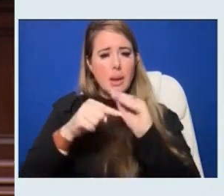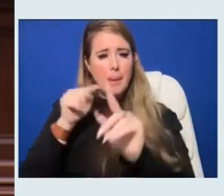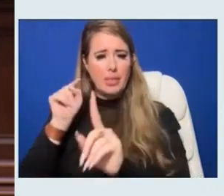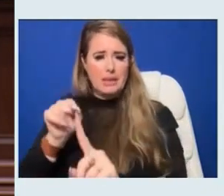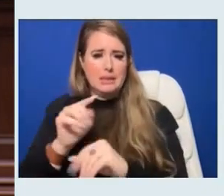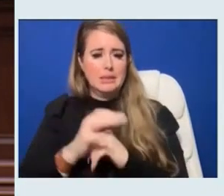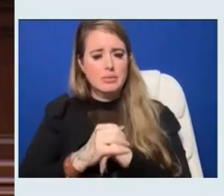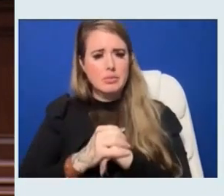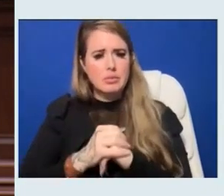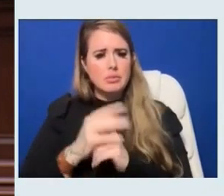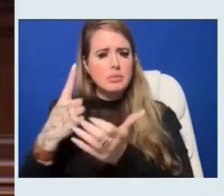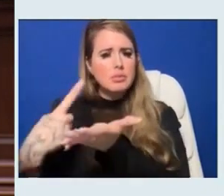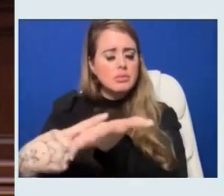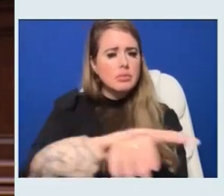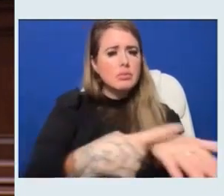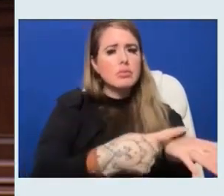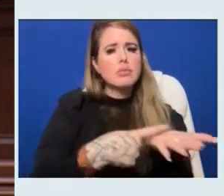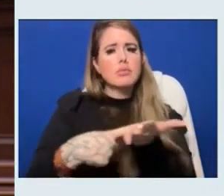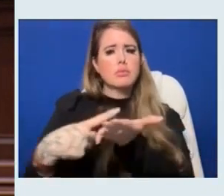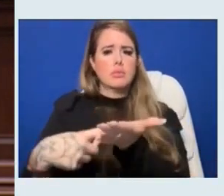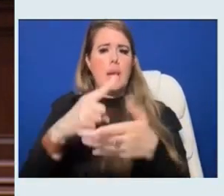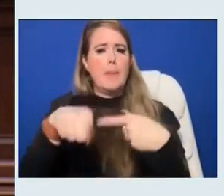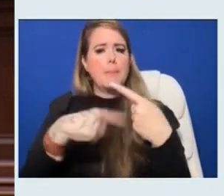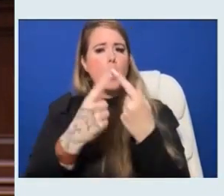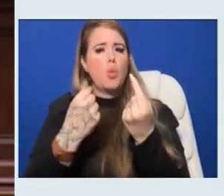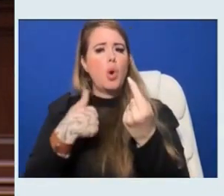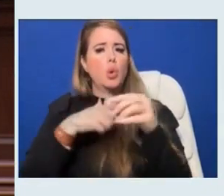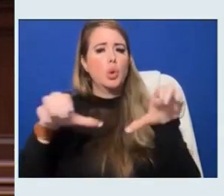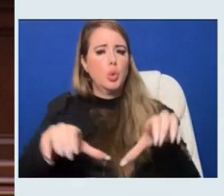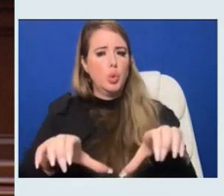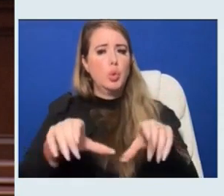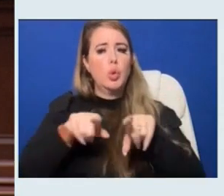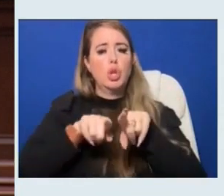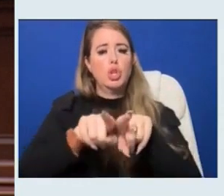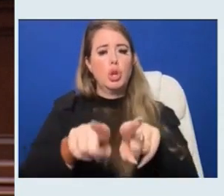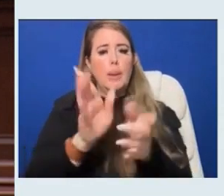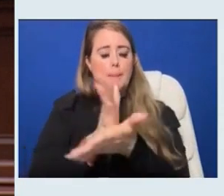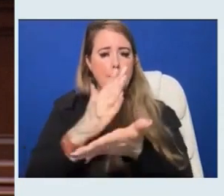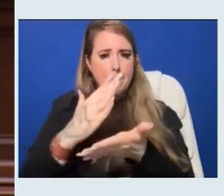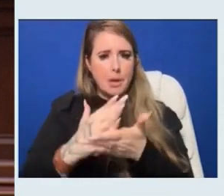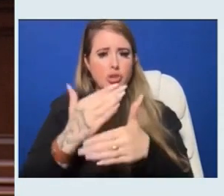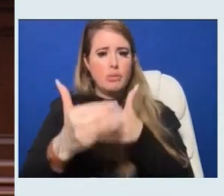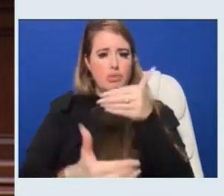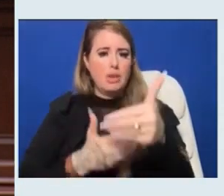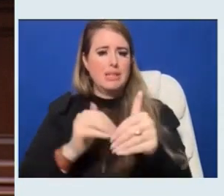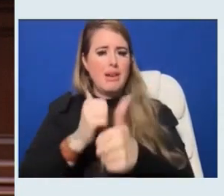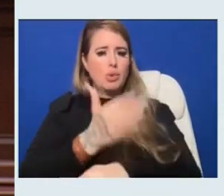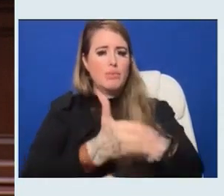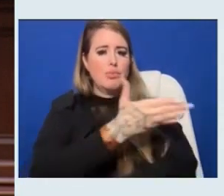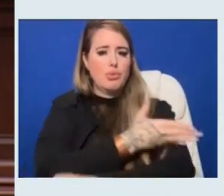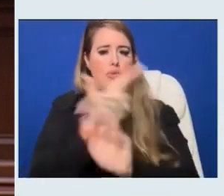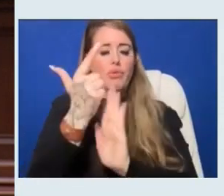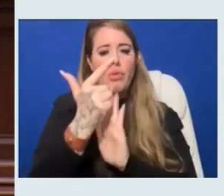And talk about what we can do during the budget process and make improvements to that law.